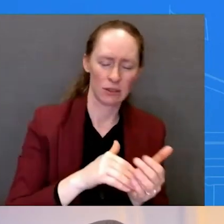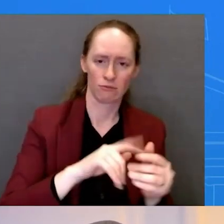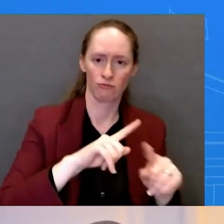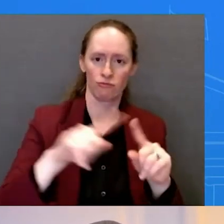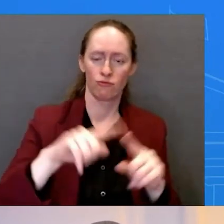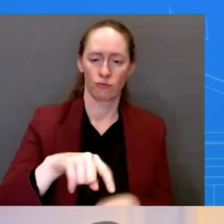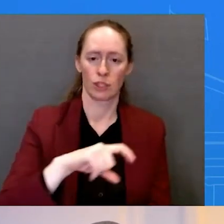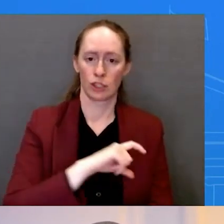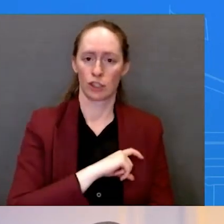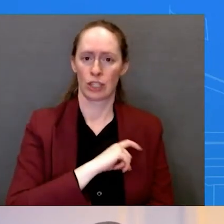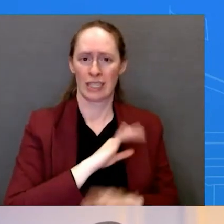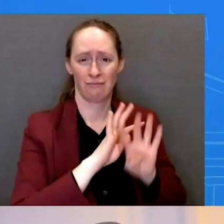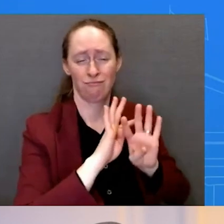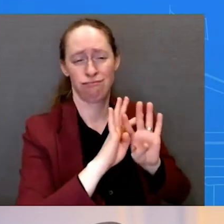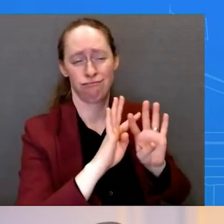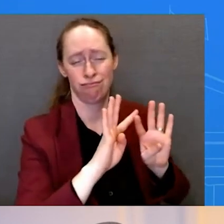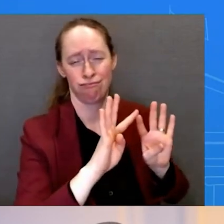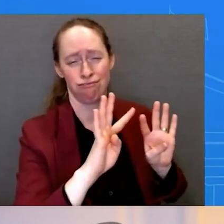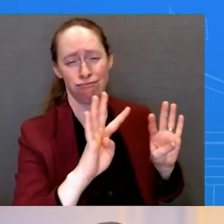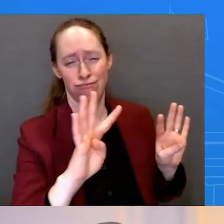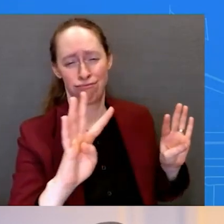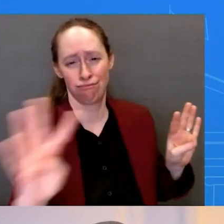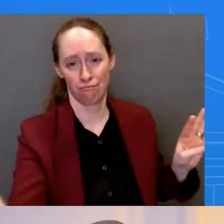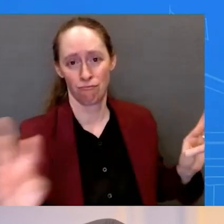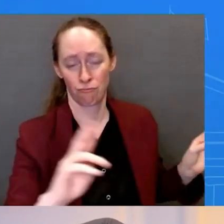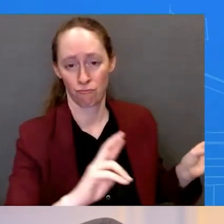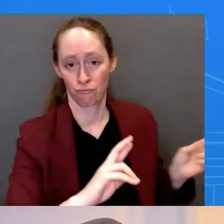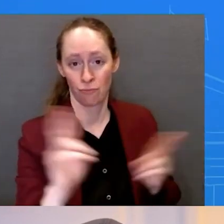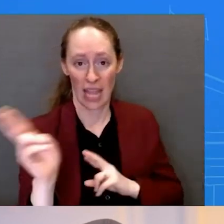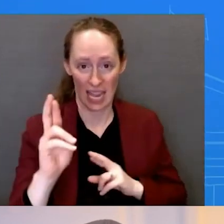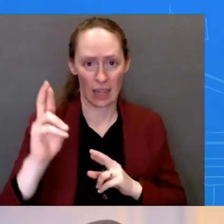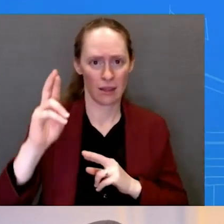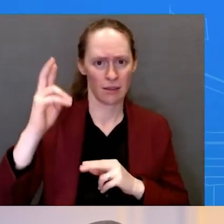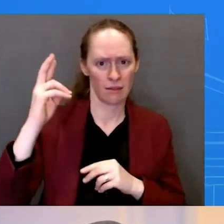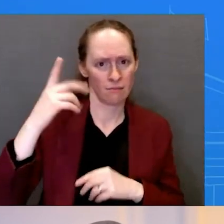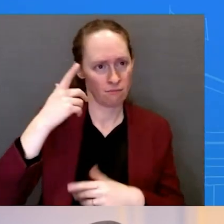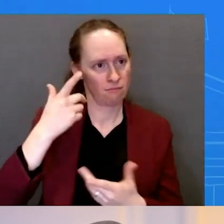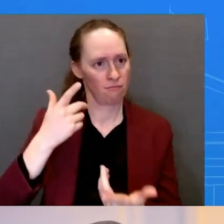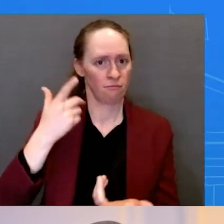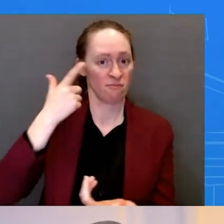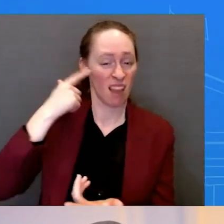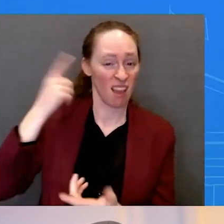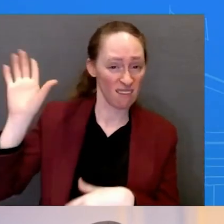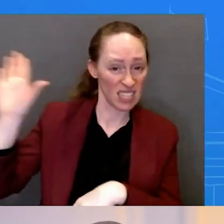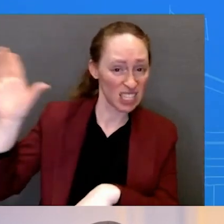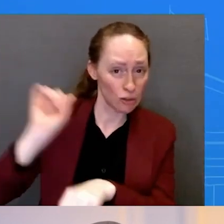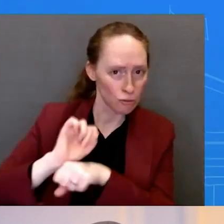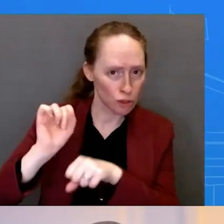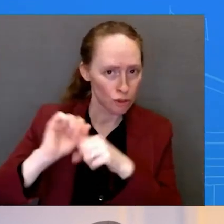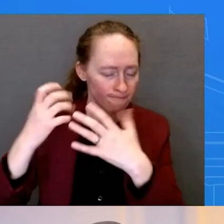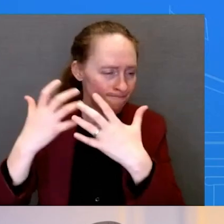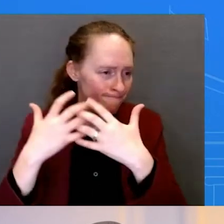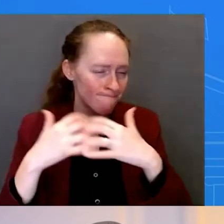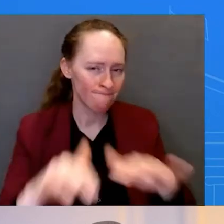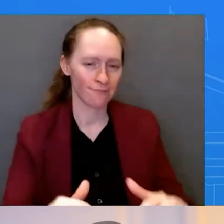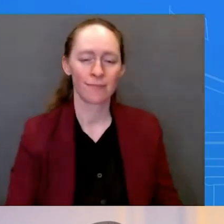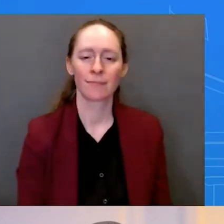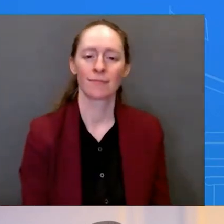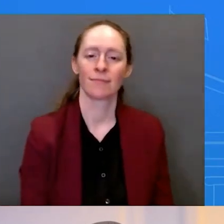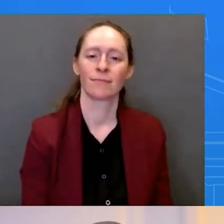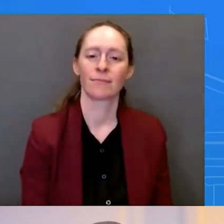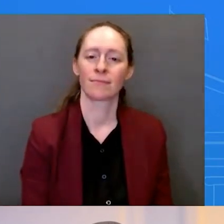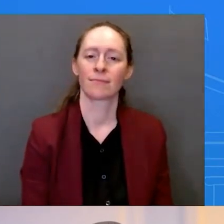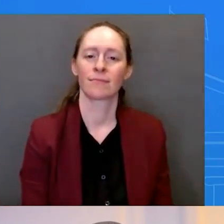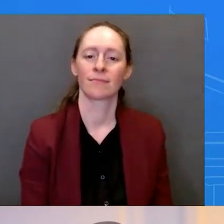because of what the president has been able to do. And we have worked to launch a historic anti-smuggling